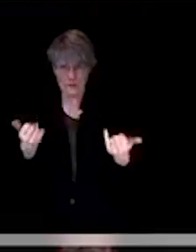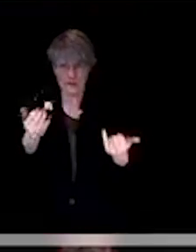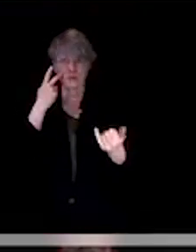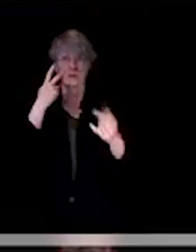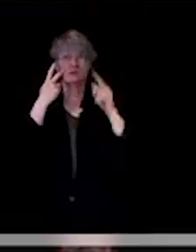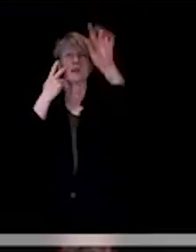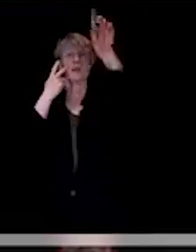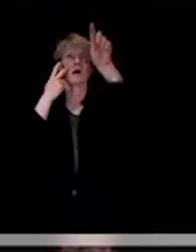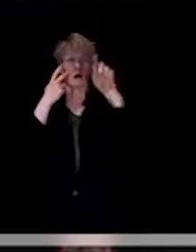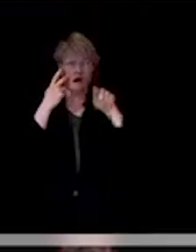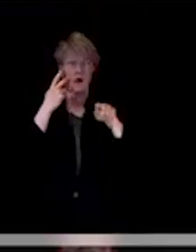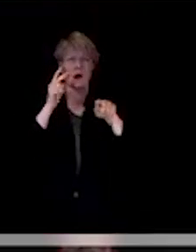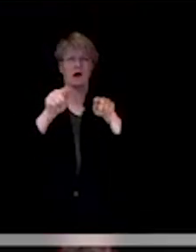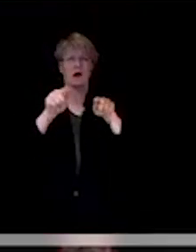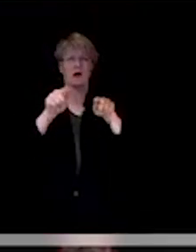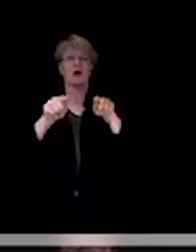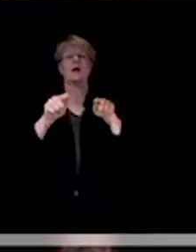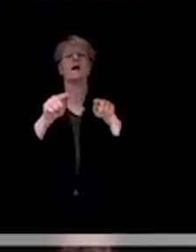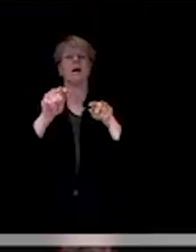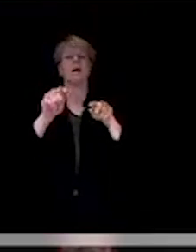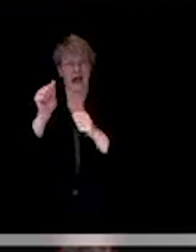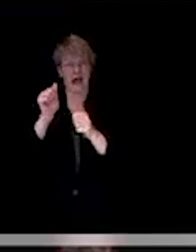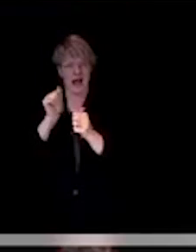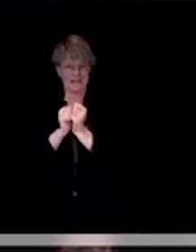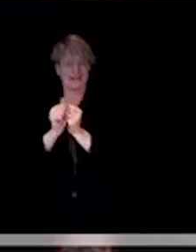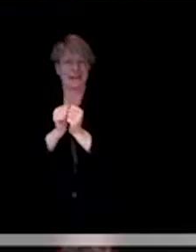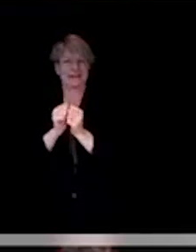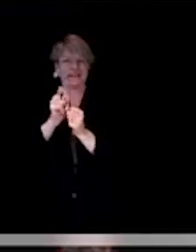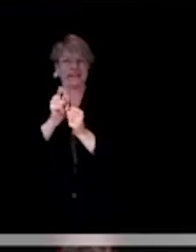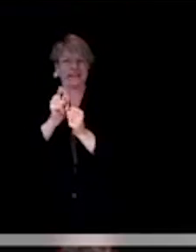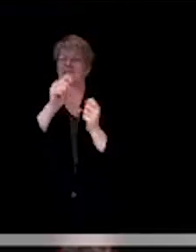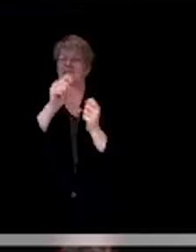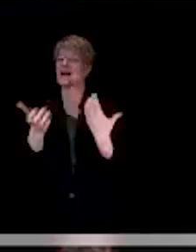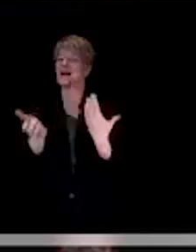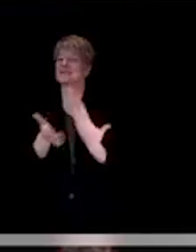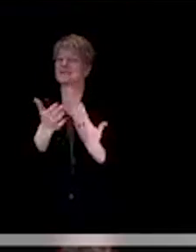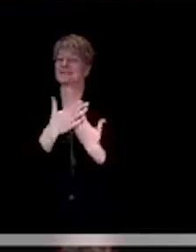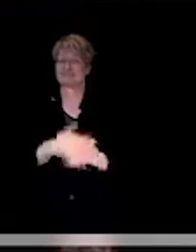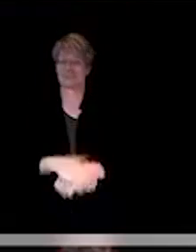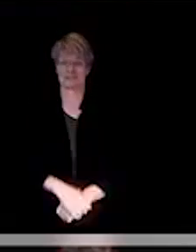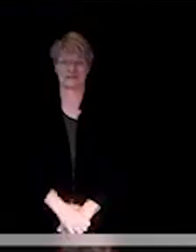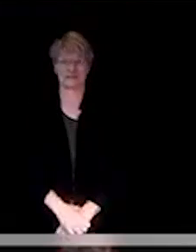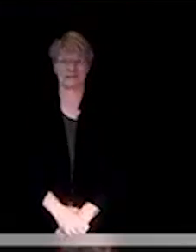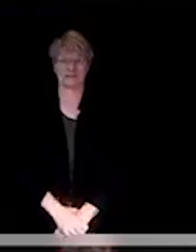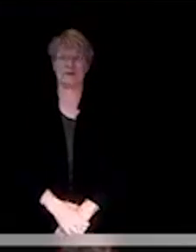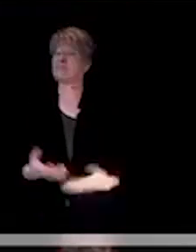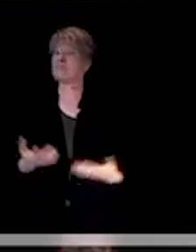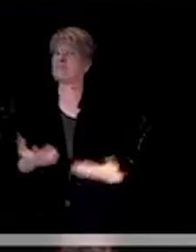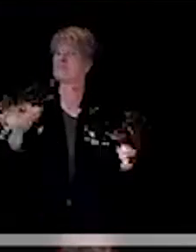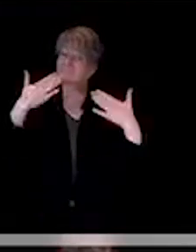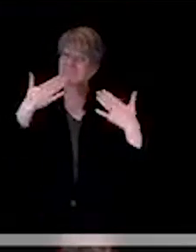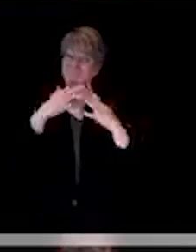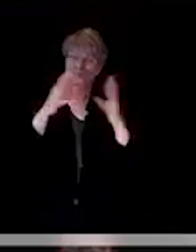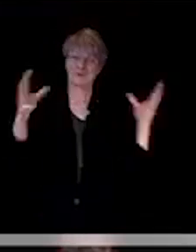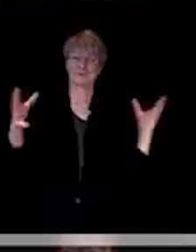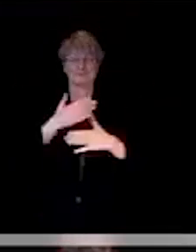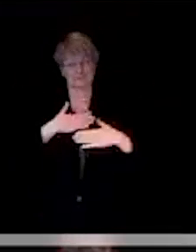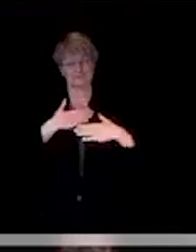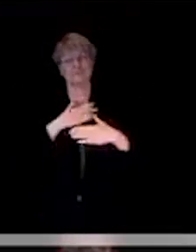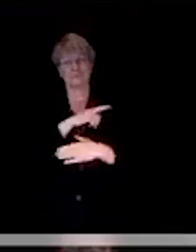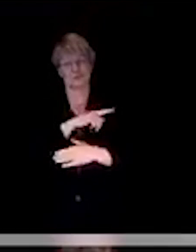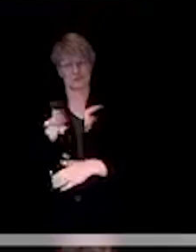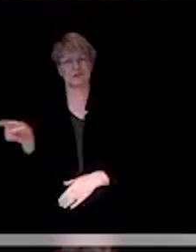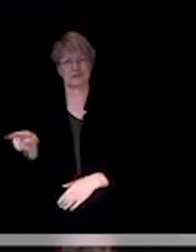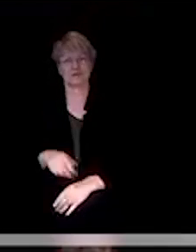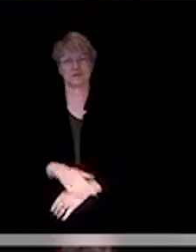find. But if you can't find it, let me... Okay, then I'll ask you. Sure. That's all I wanted. Thank you so much. Appreciate you and I